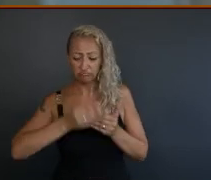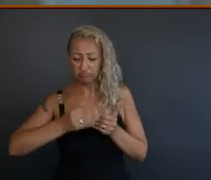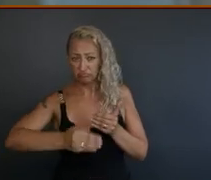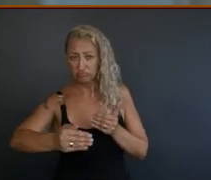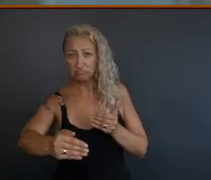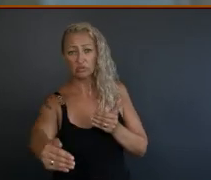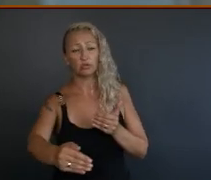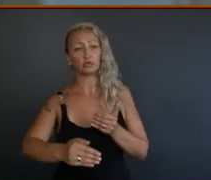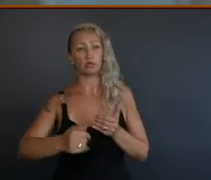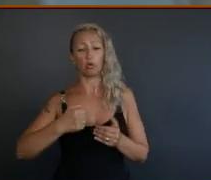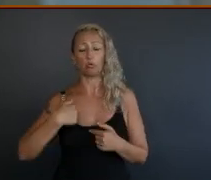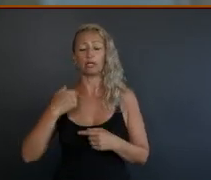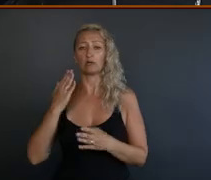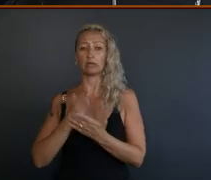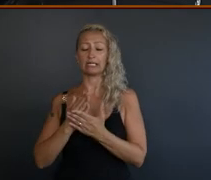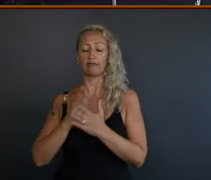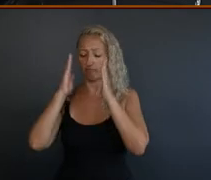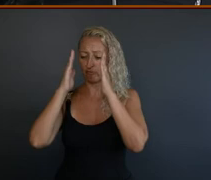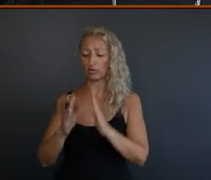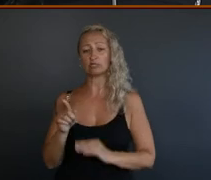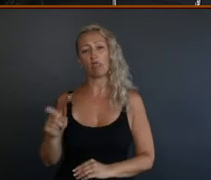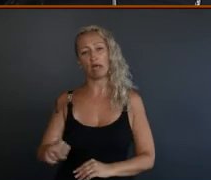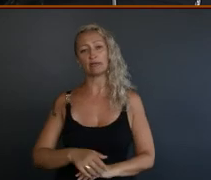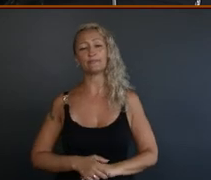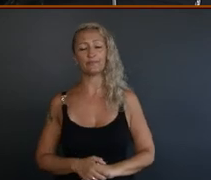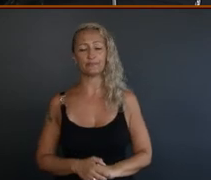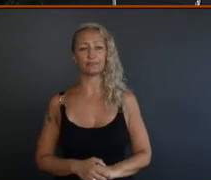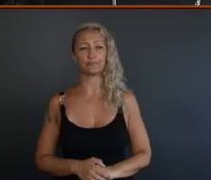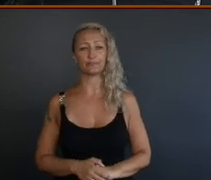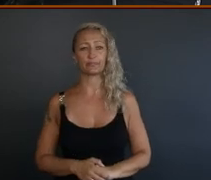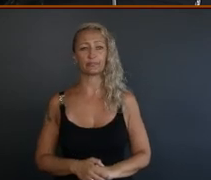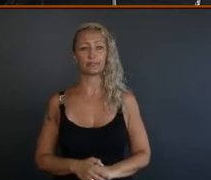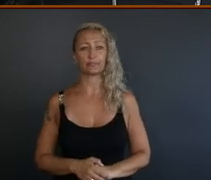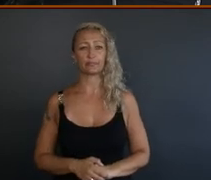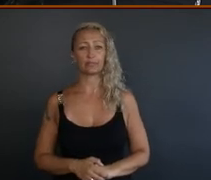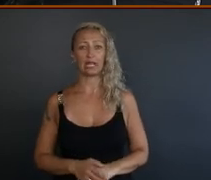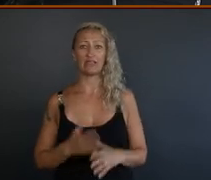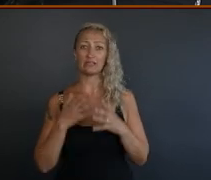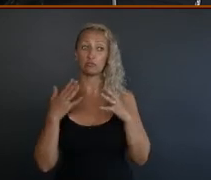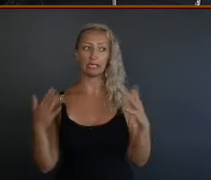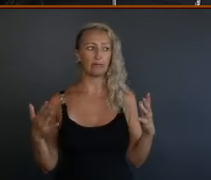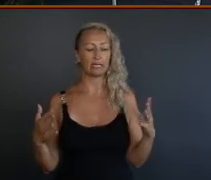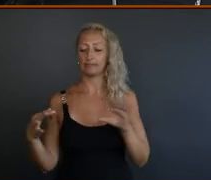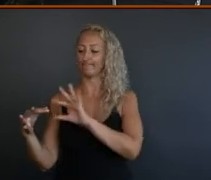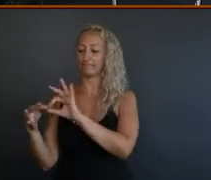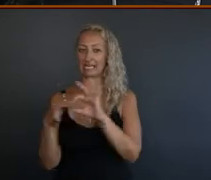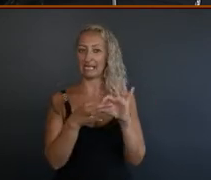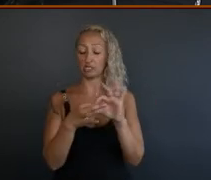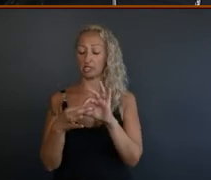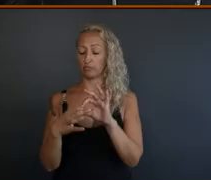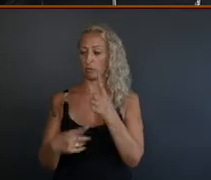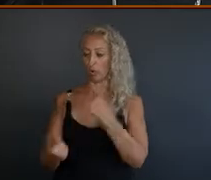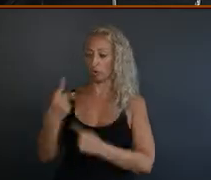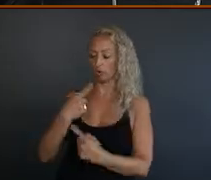campaign is embedded. Yeah, and there's a much greater sort of interconnection there between, in just what you